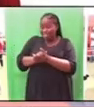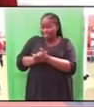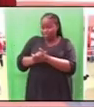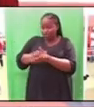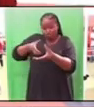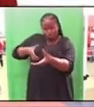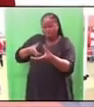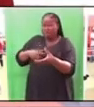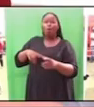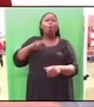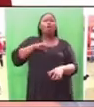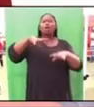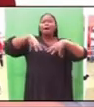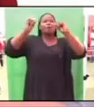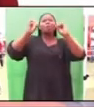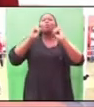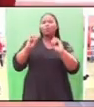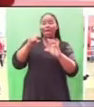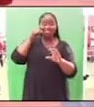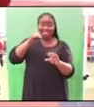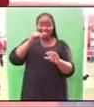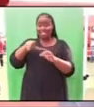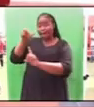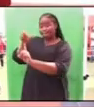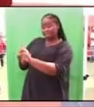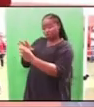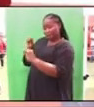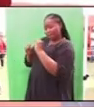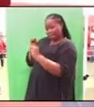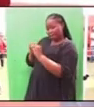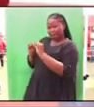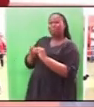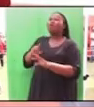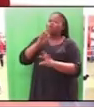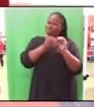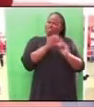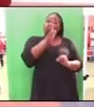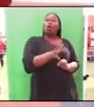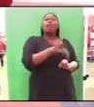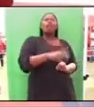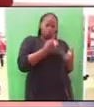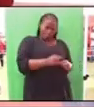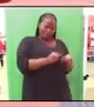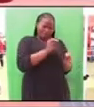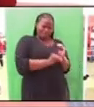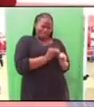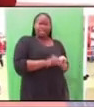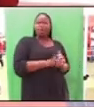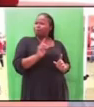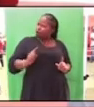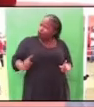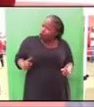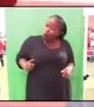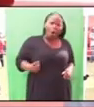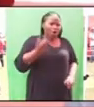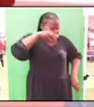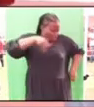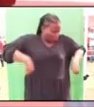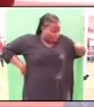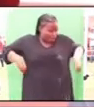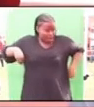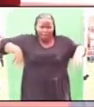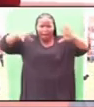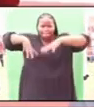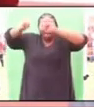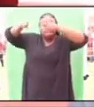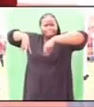load shading is man-made. We are going to fix it because all the corrupt who are switching off our